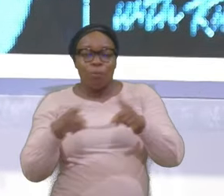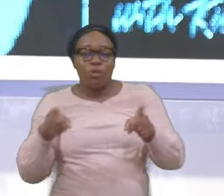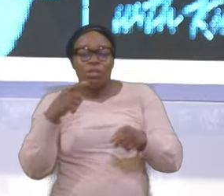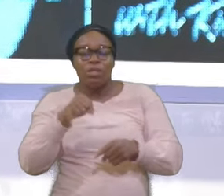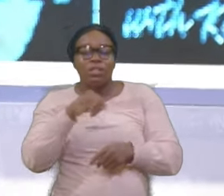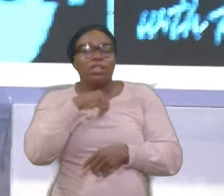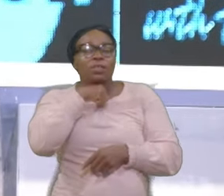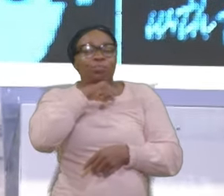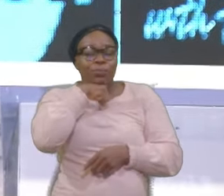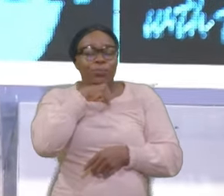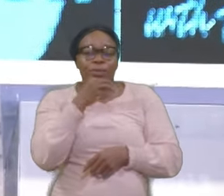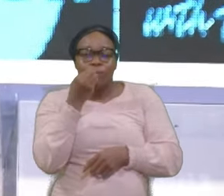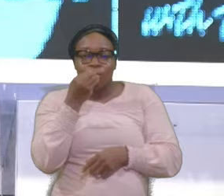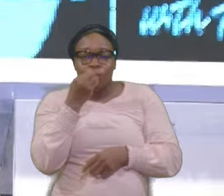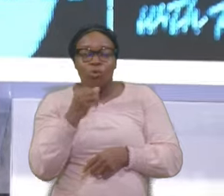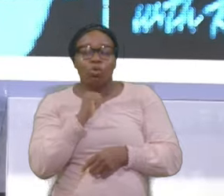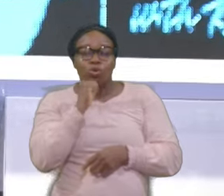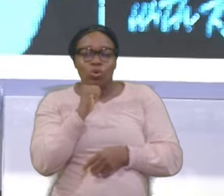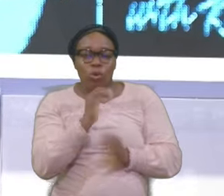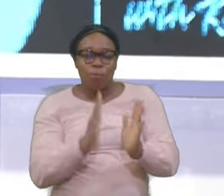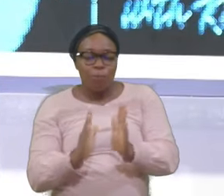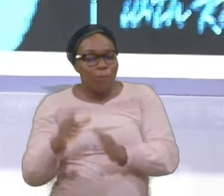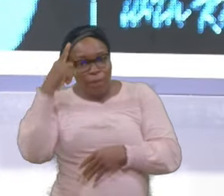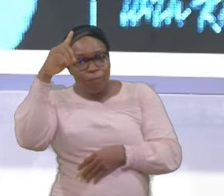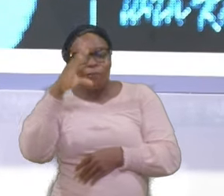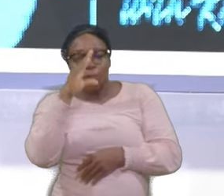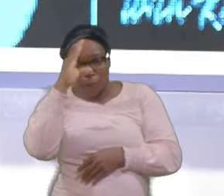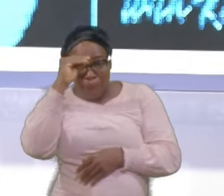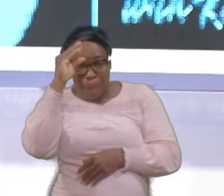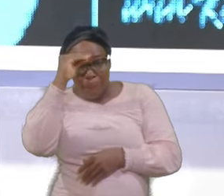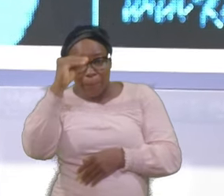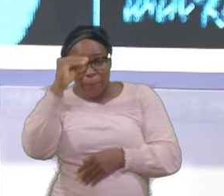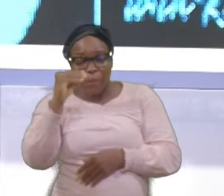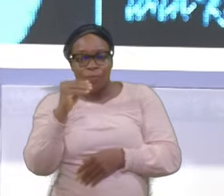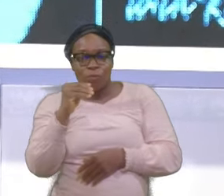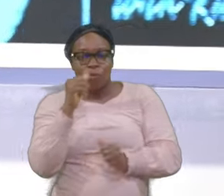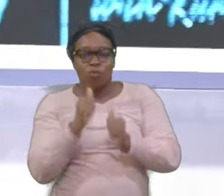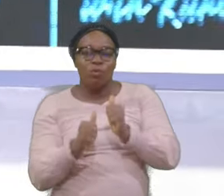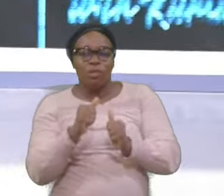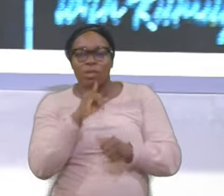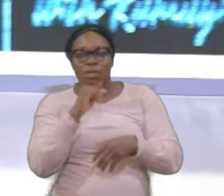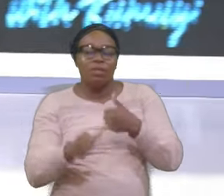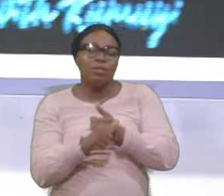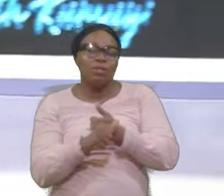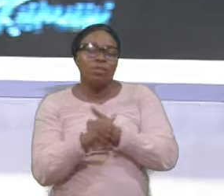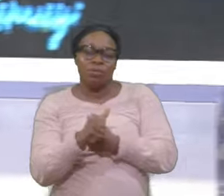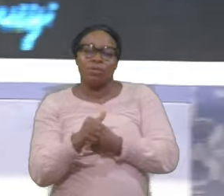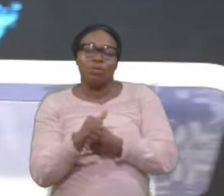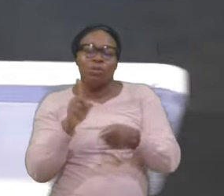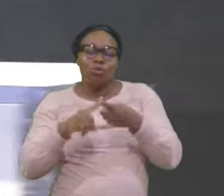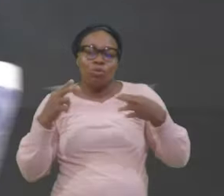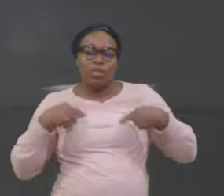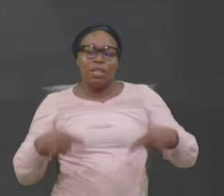Even if he was Given His health Will still Wale His health Will still